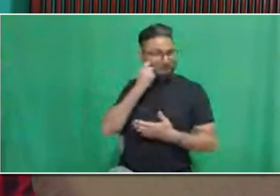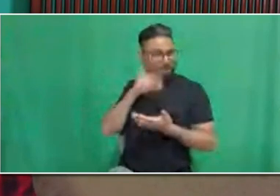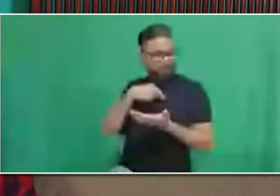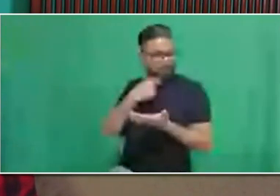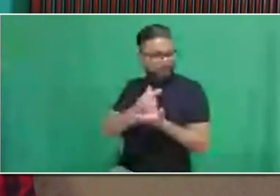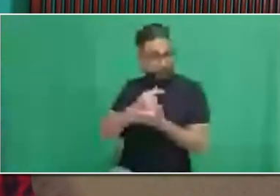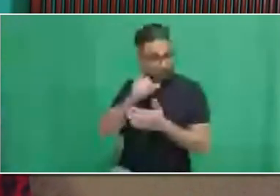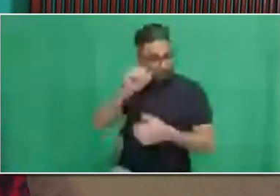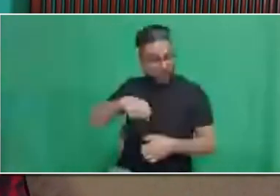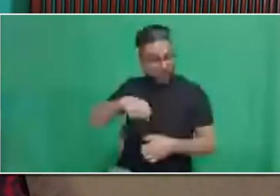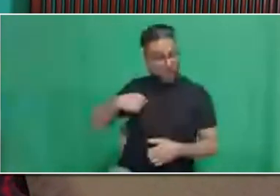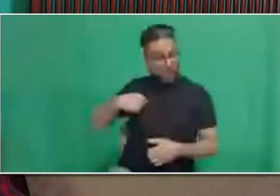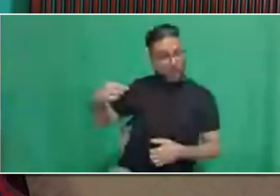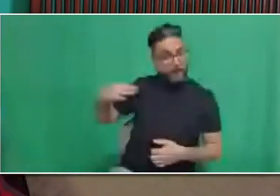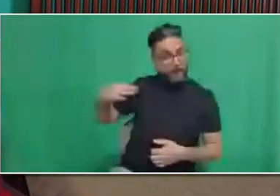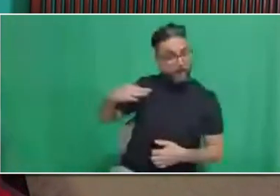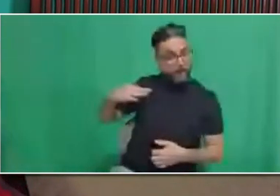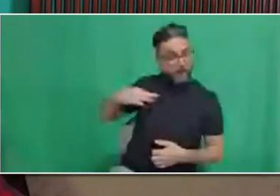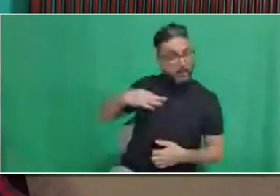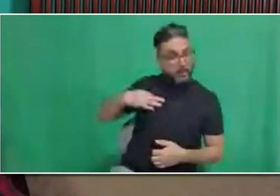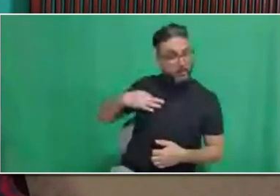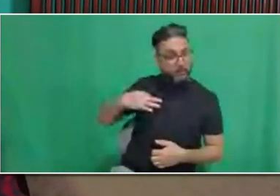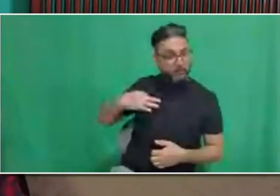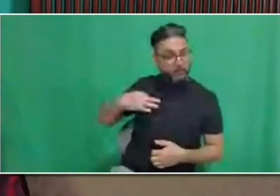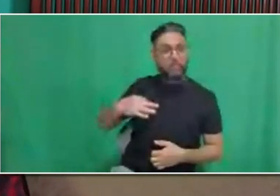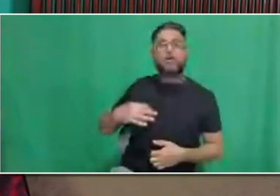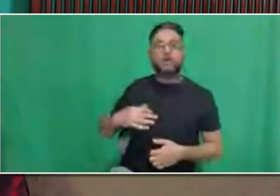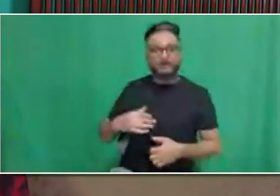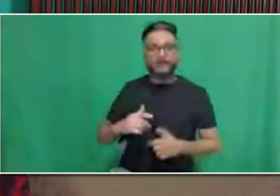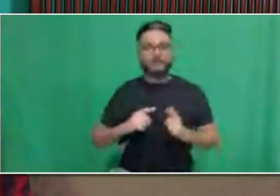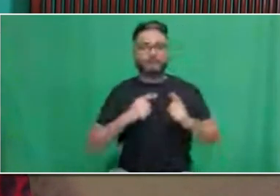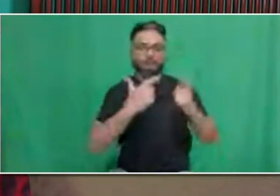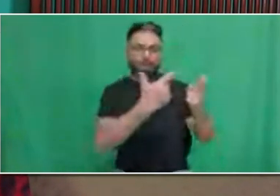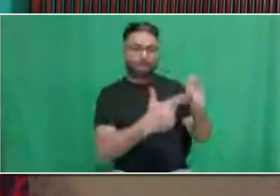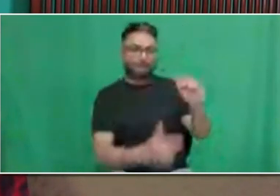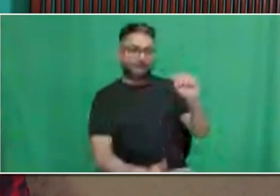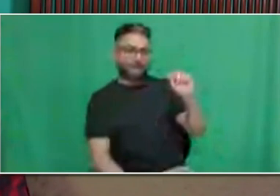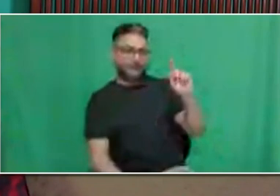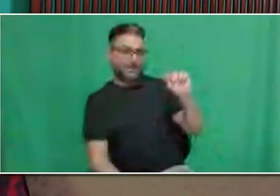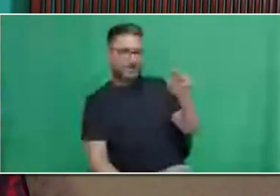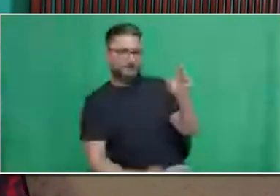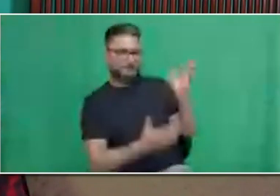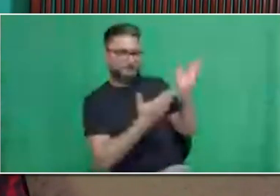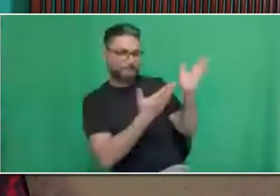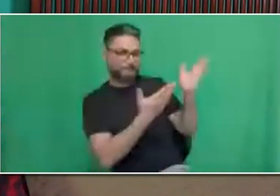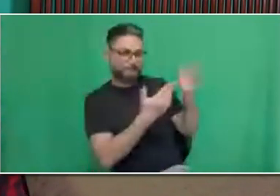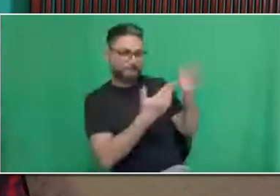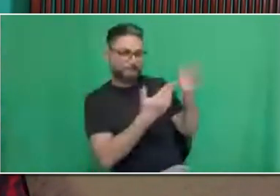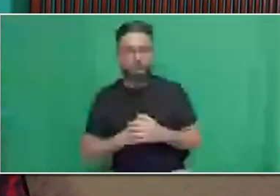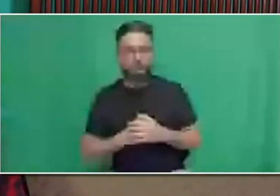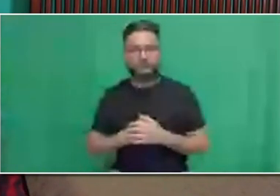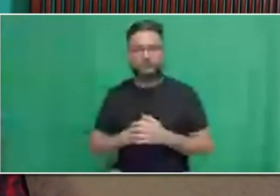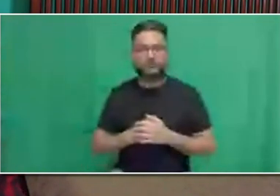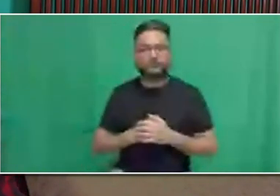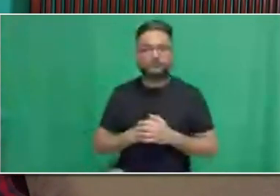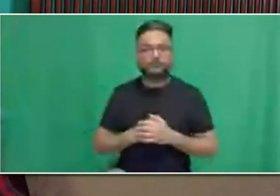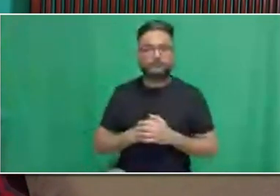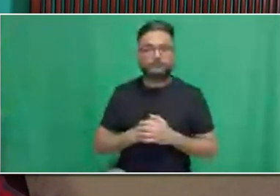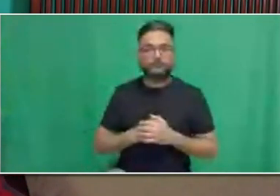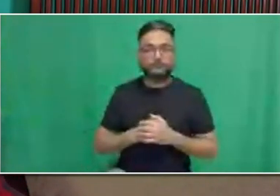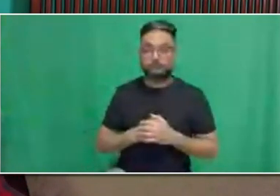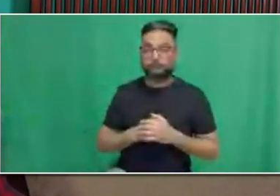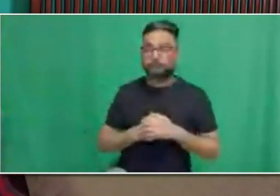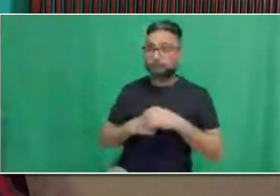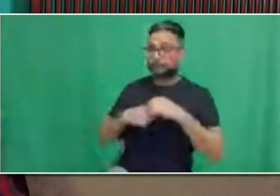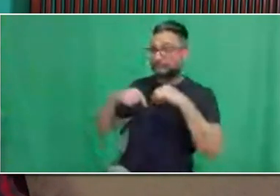For sure. This is an information session, but not a hiring campaign. Once a position is posted for applications, everyone is more than